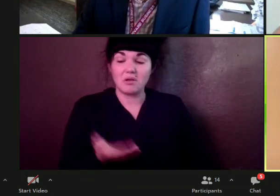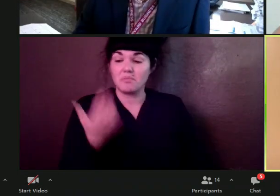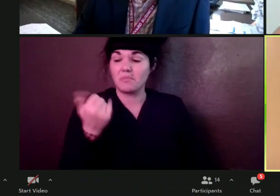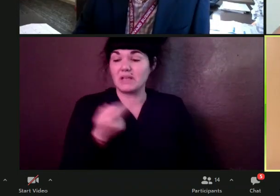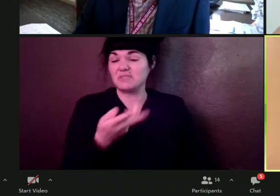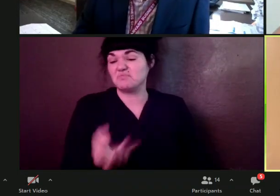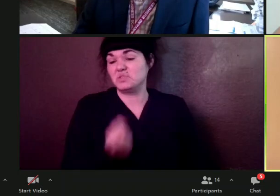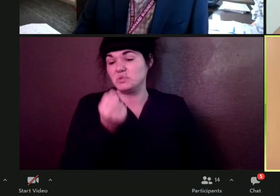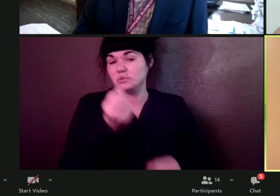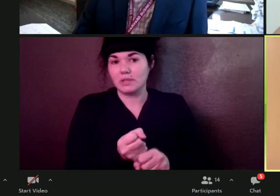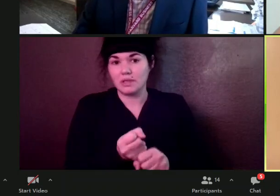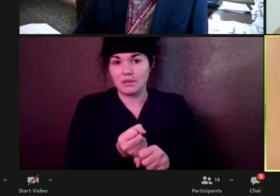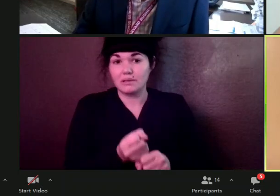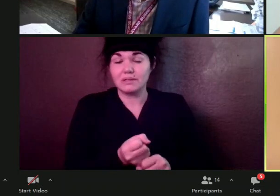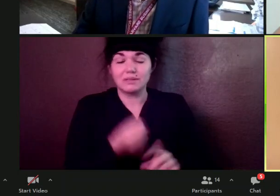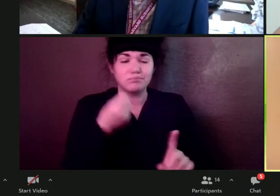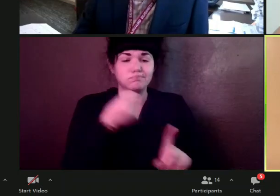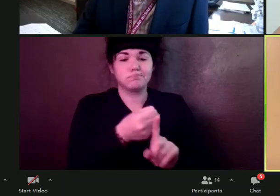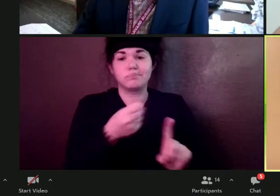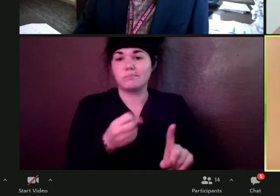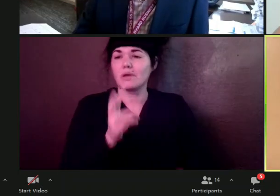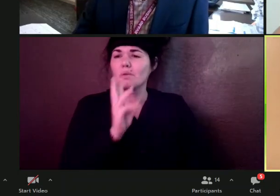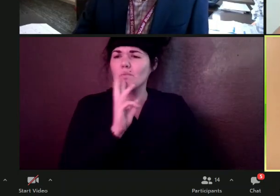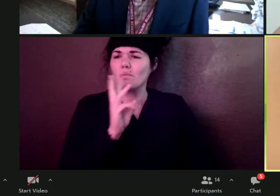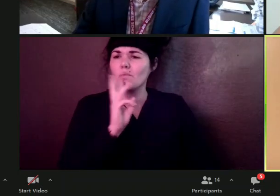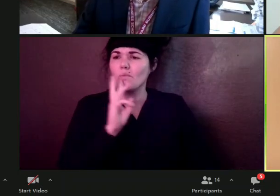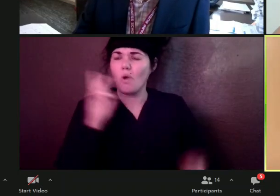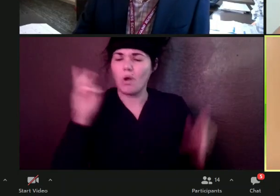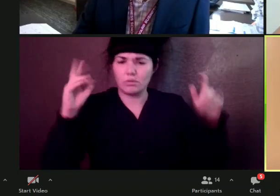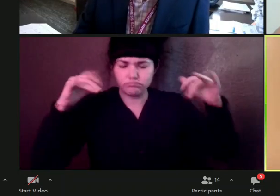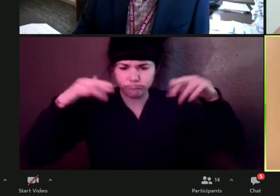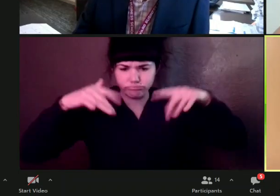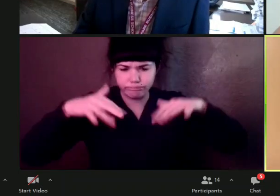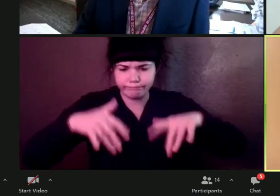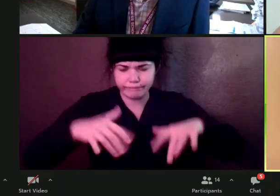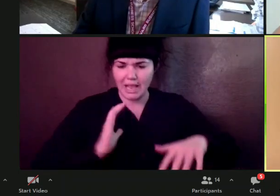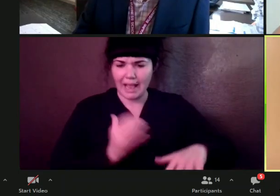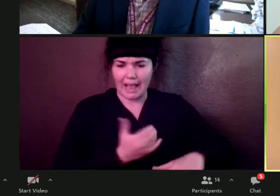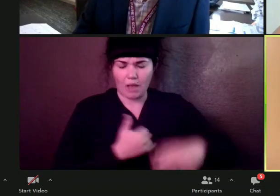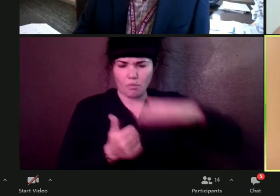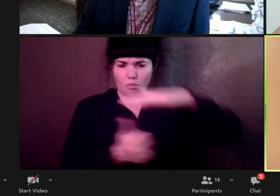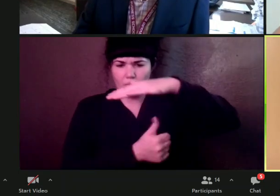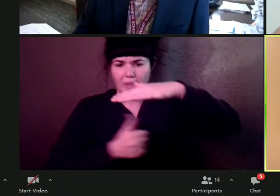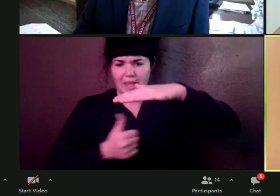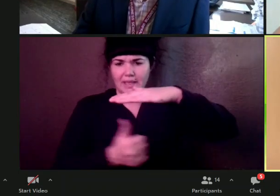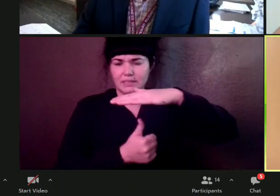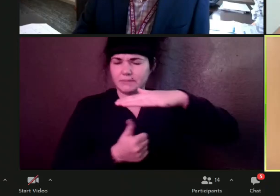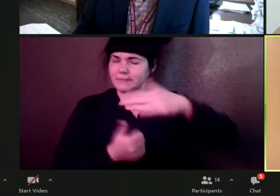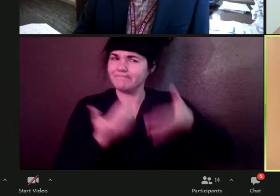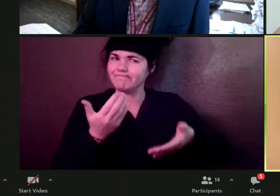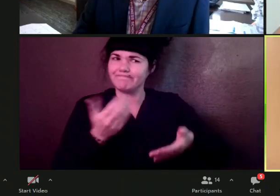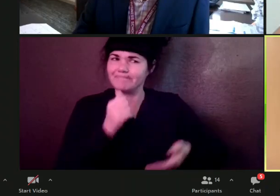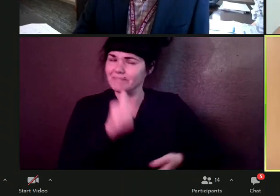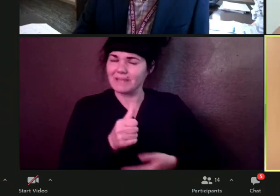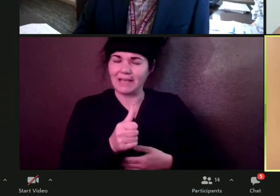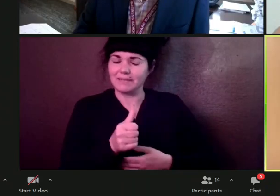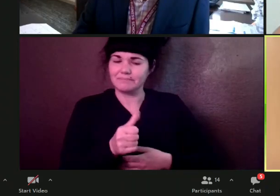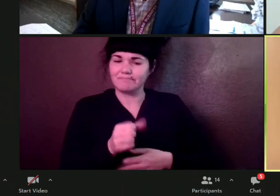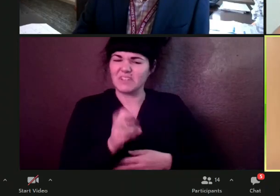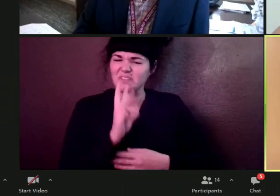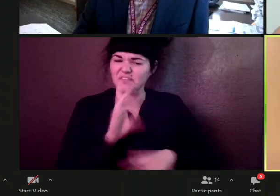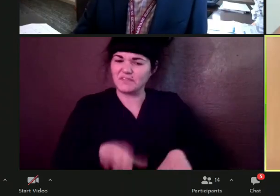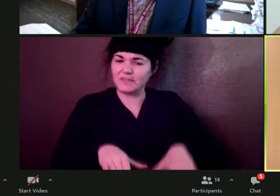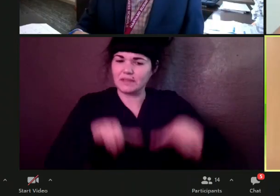our basement that was not necessarily flood related. Um, but the carpet got wet and, you know, we tried to, you know,